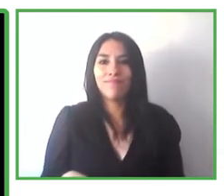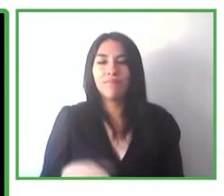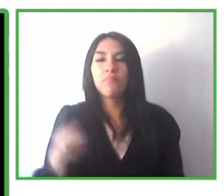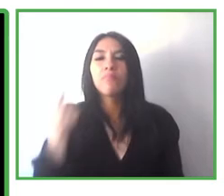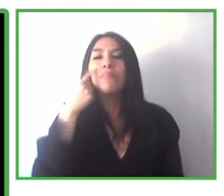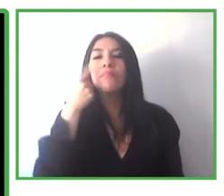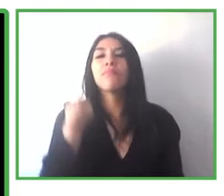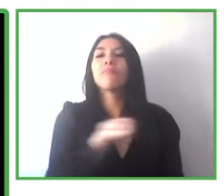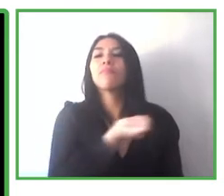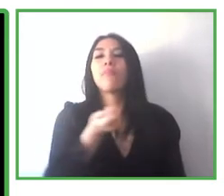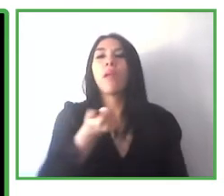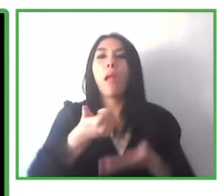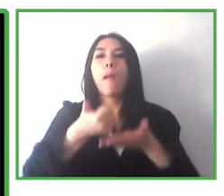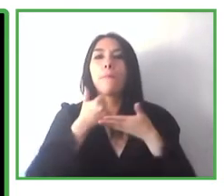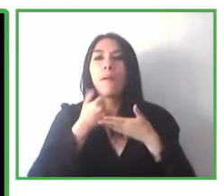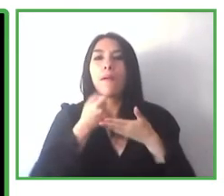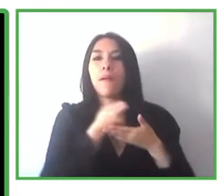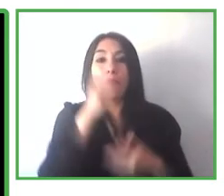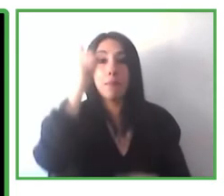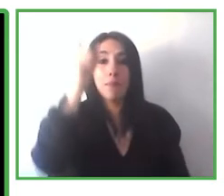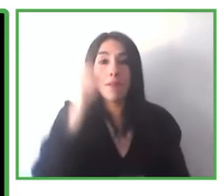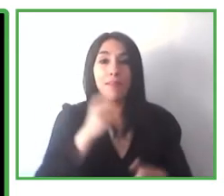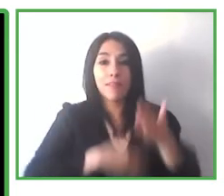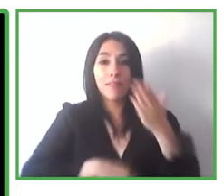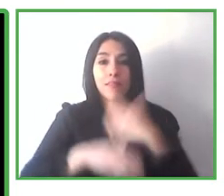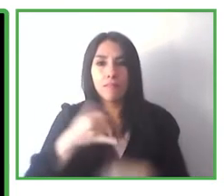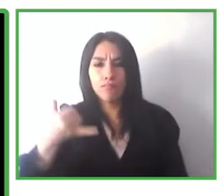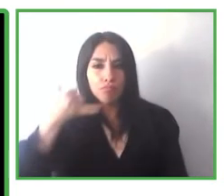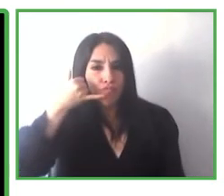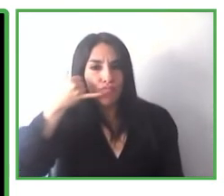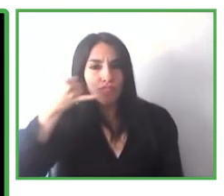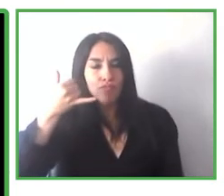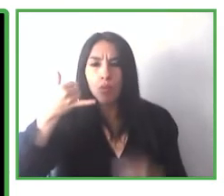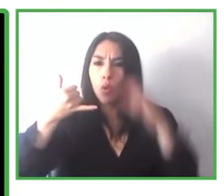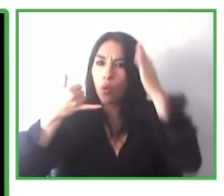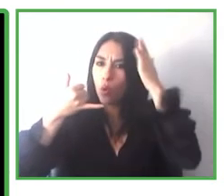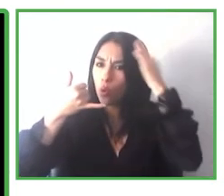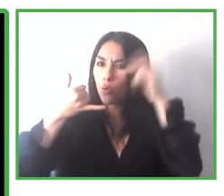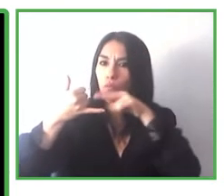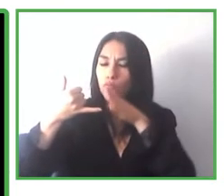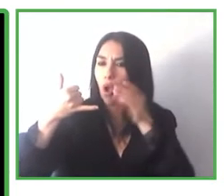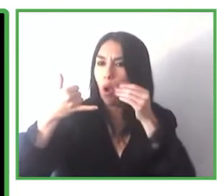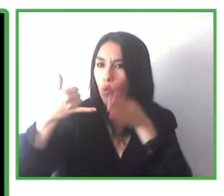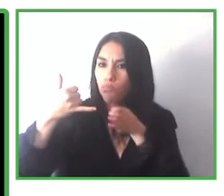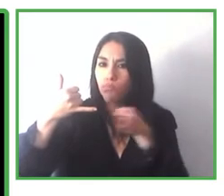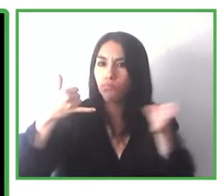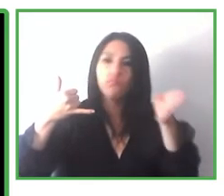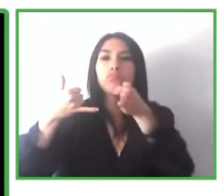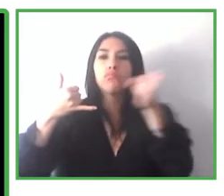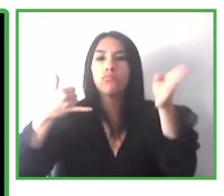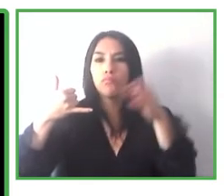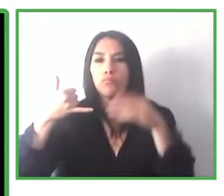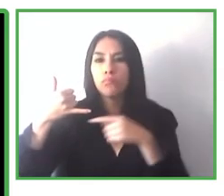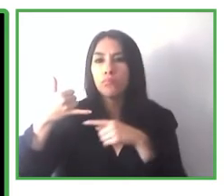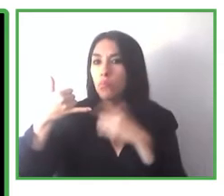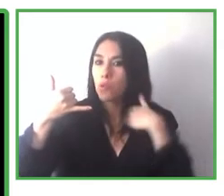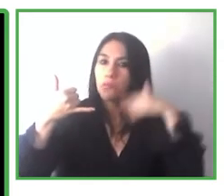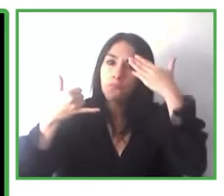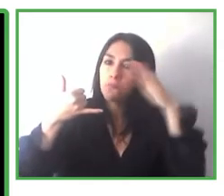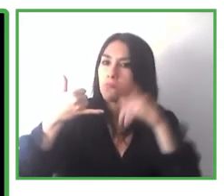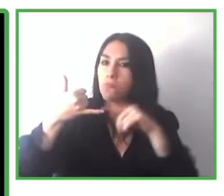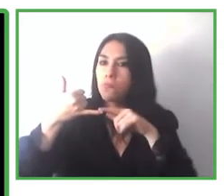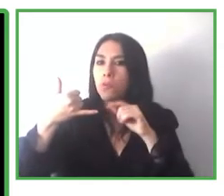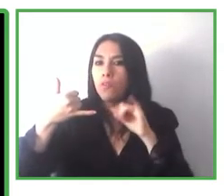road, on the floor, and we can help people know what are the different destinations that they have in the different